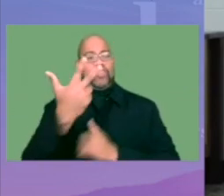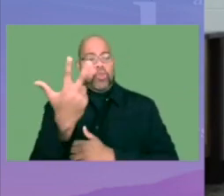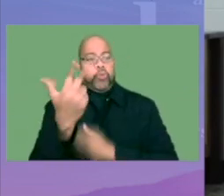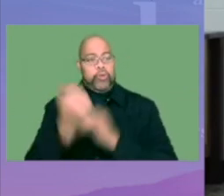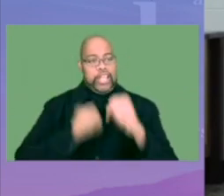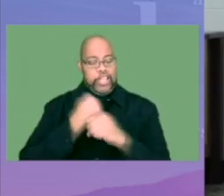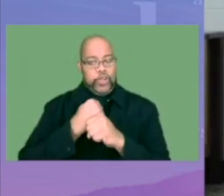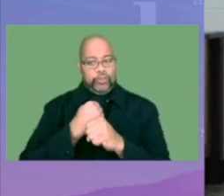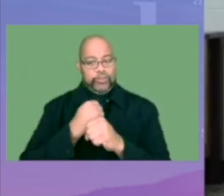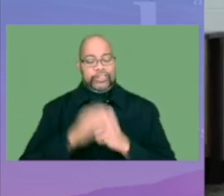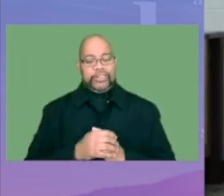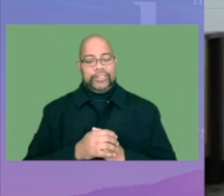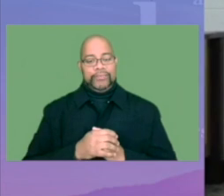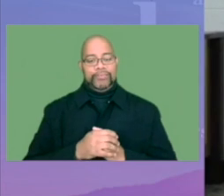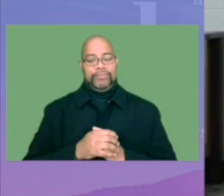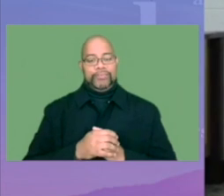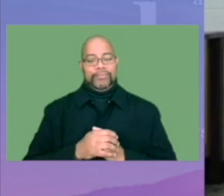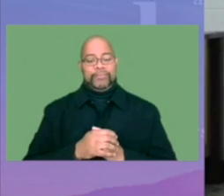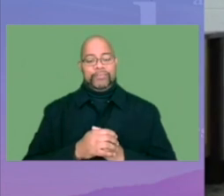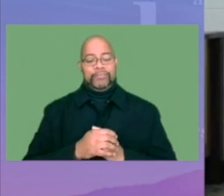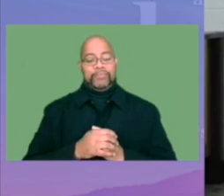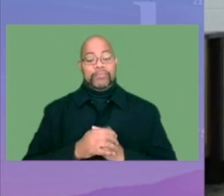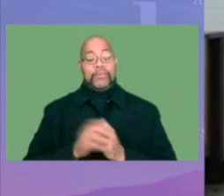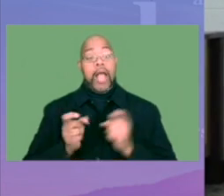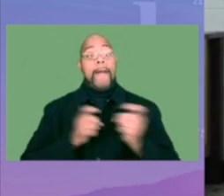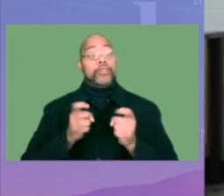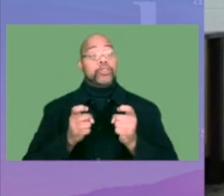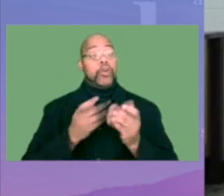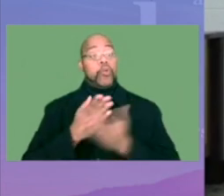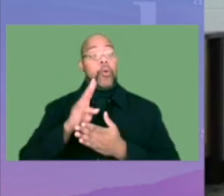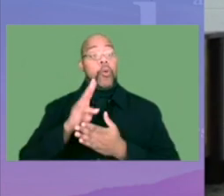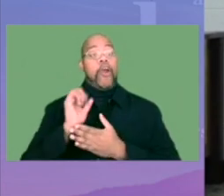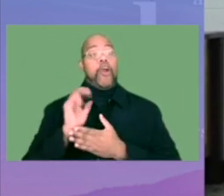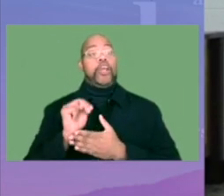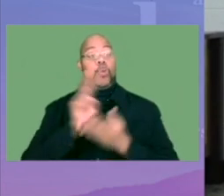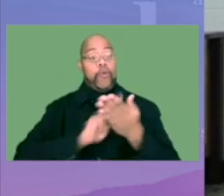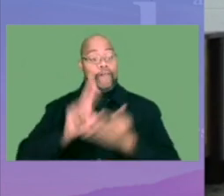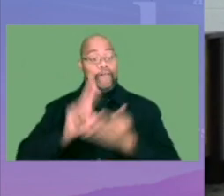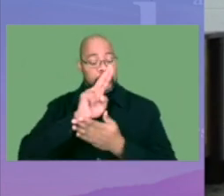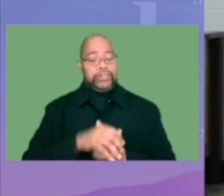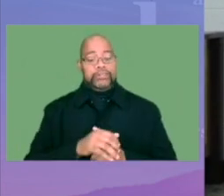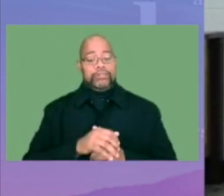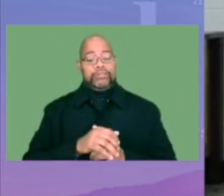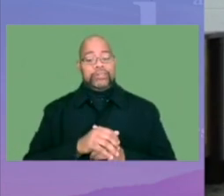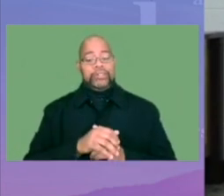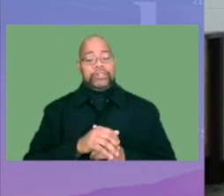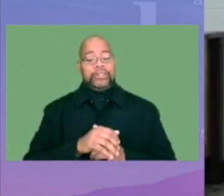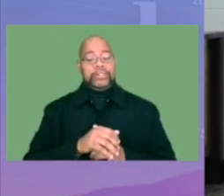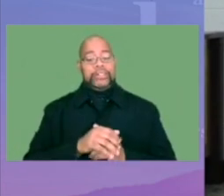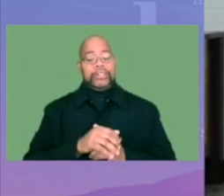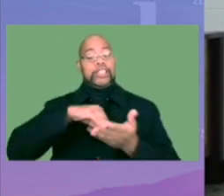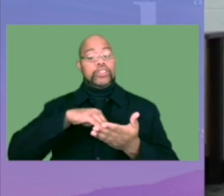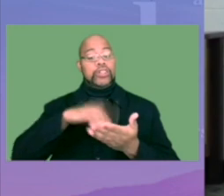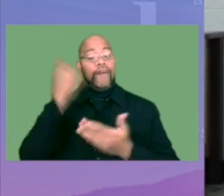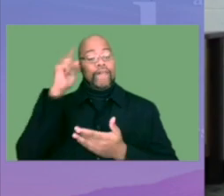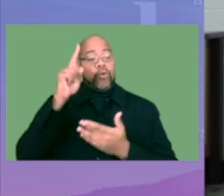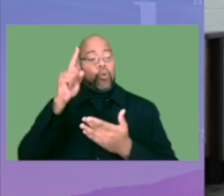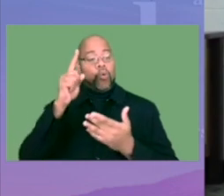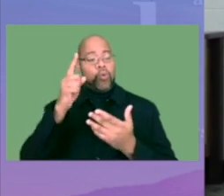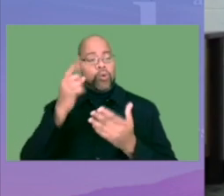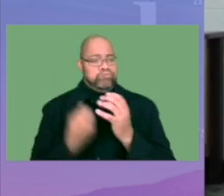the next three years. Administered by Marion University's Center